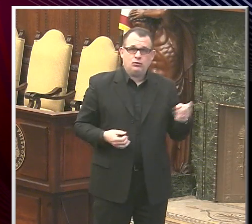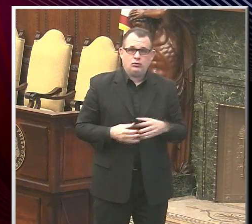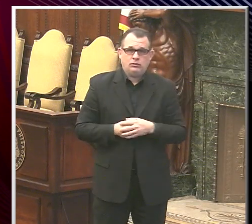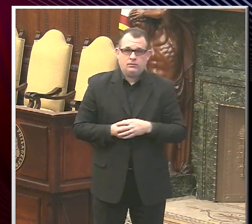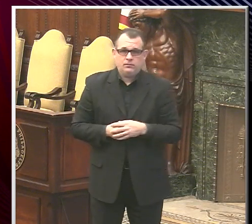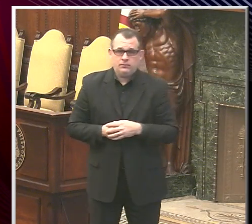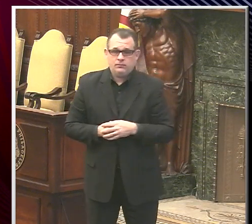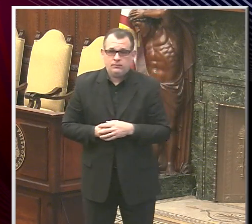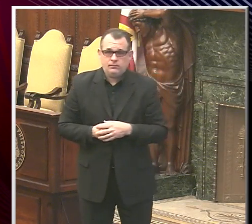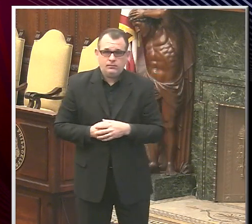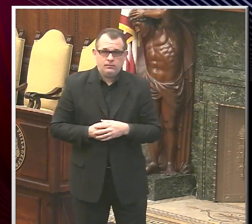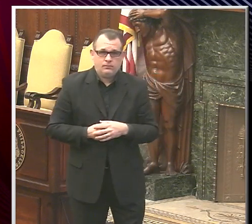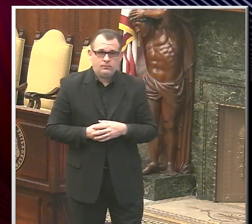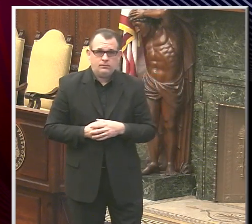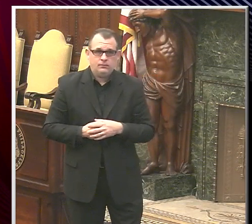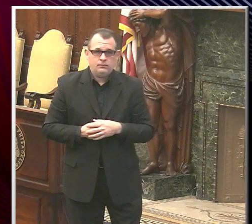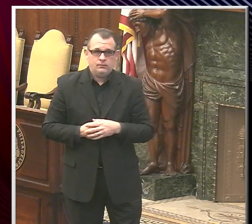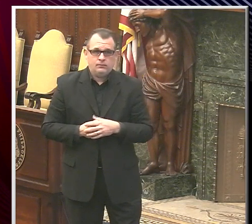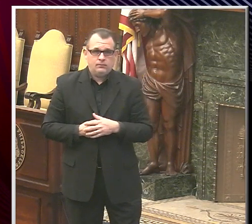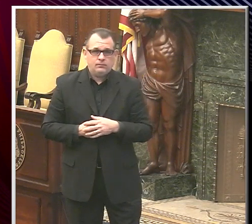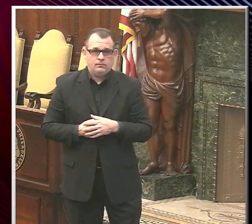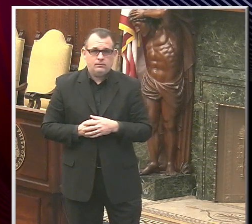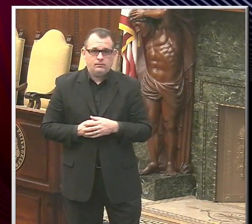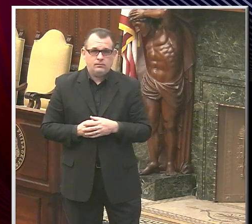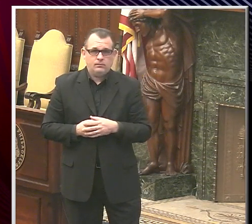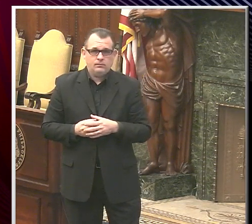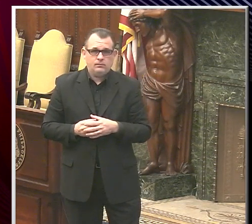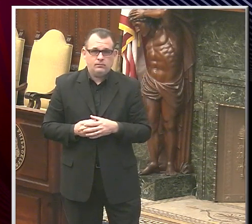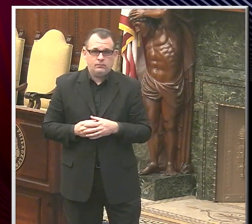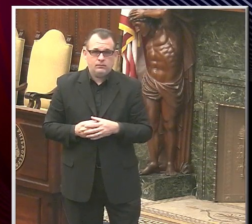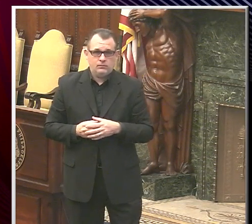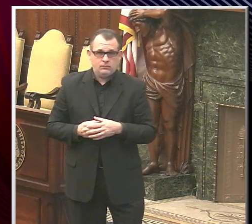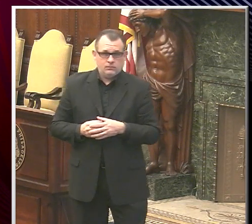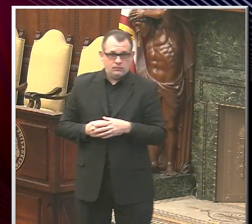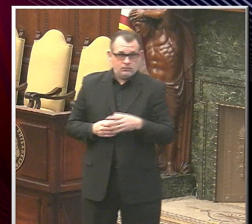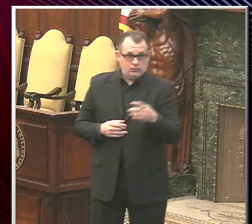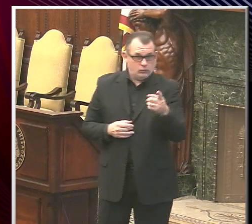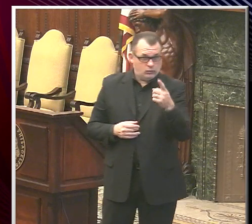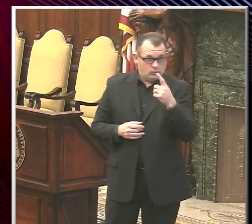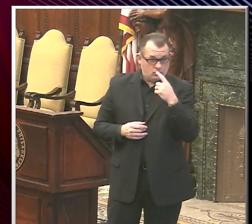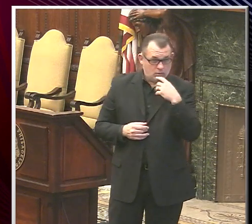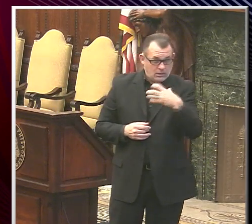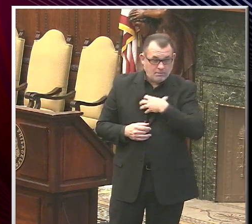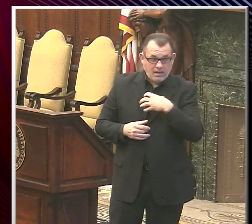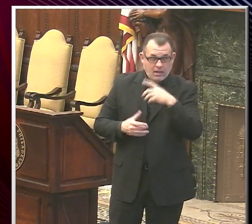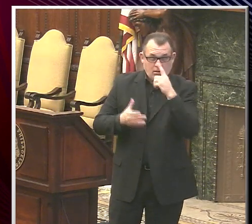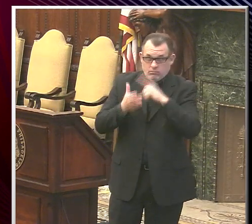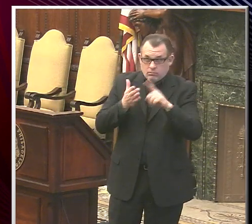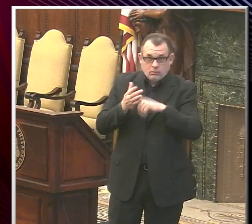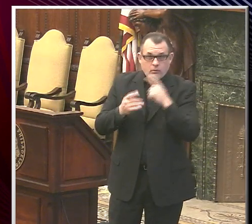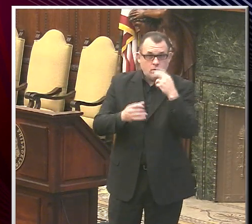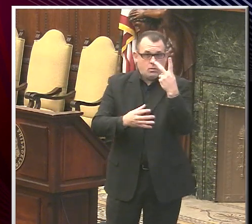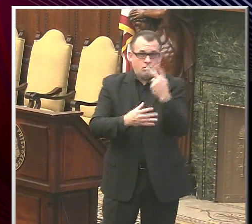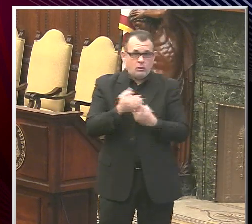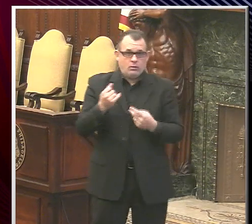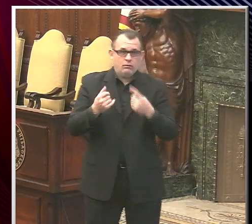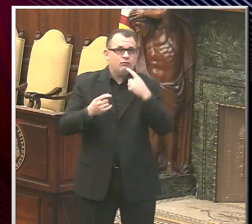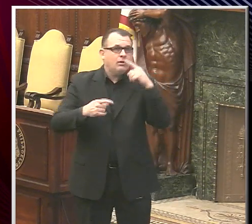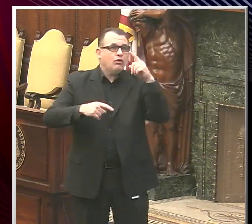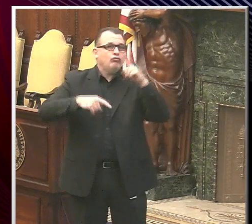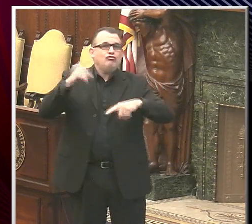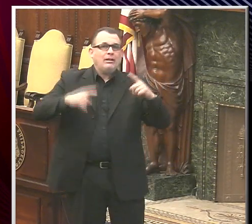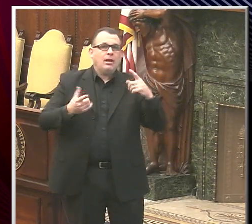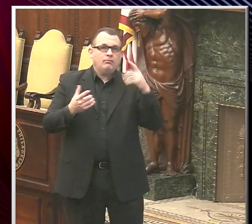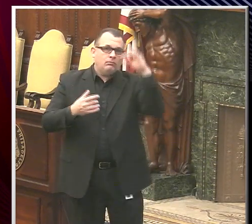Okay. Wait, did you say on complaint or on like a random inspection? Either one. So we do routine inspections on a random basis where everyone gets